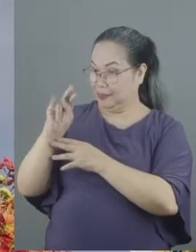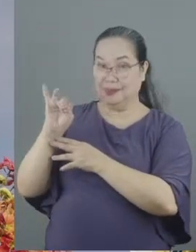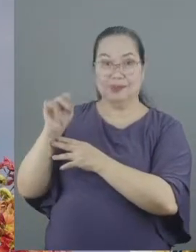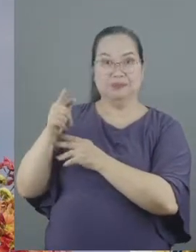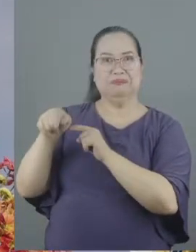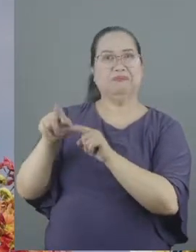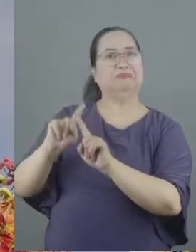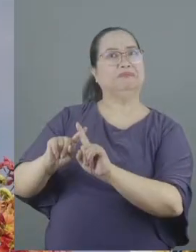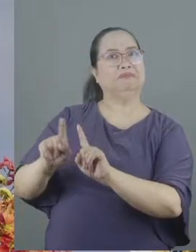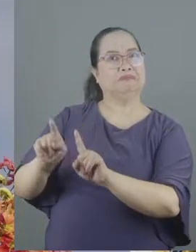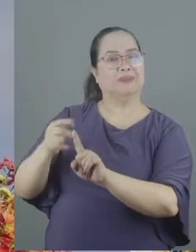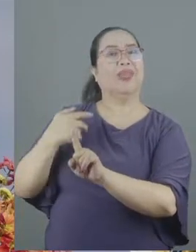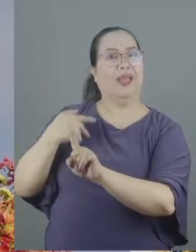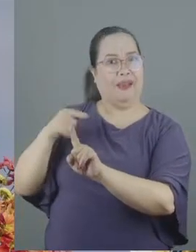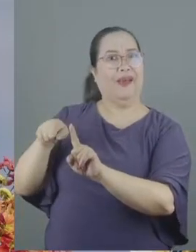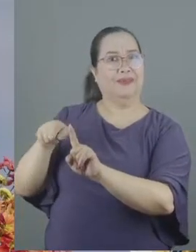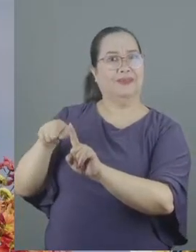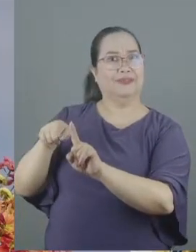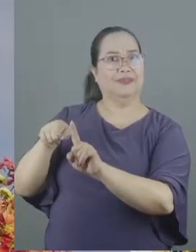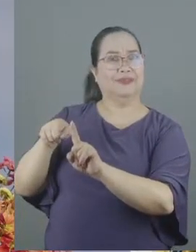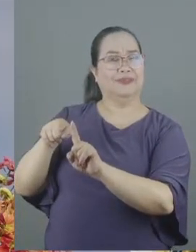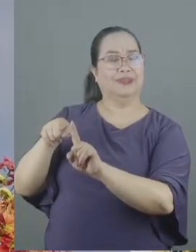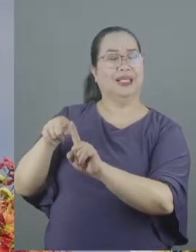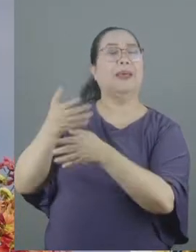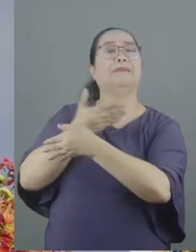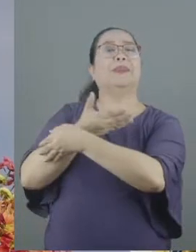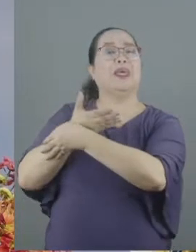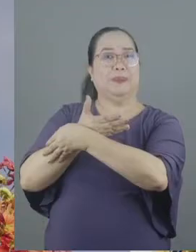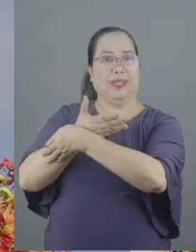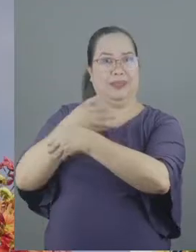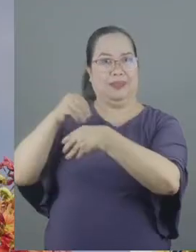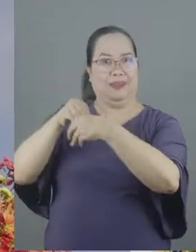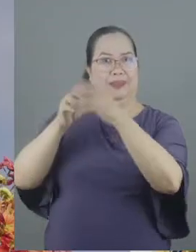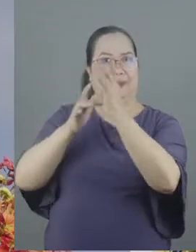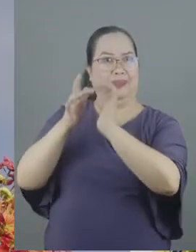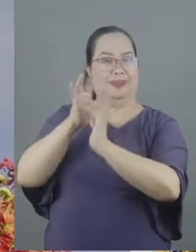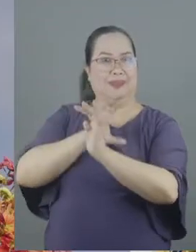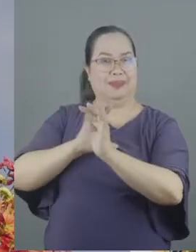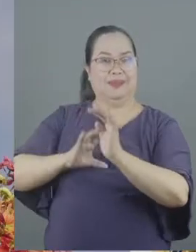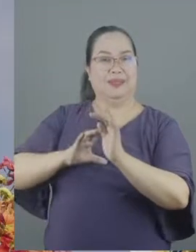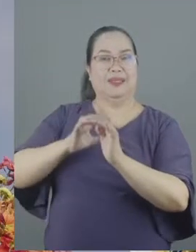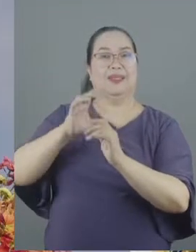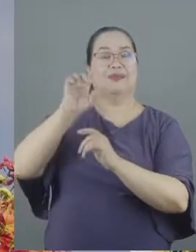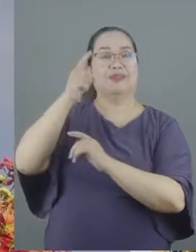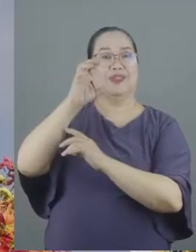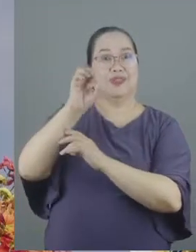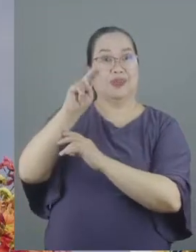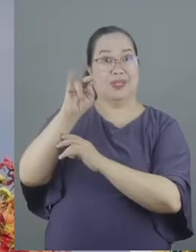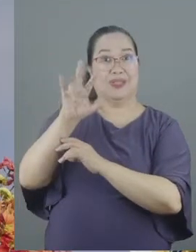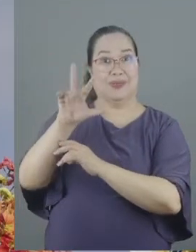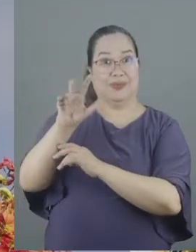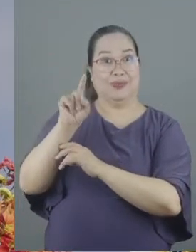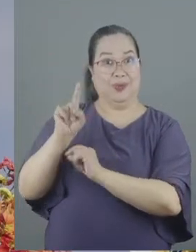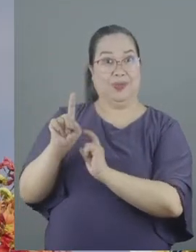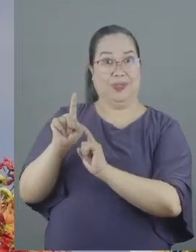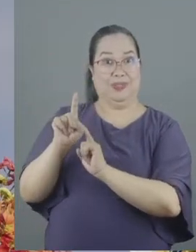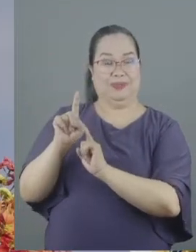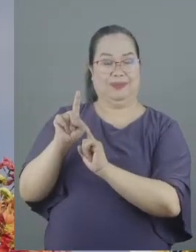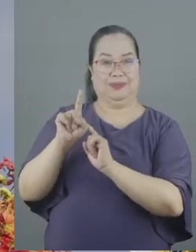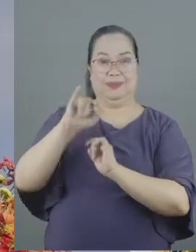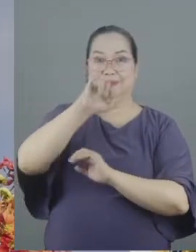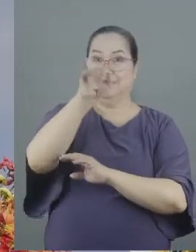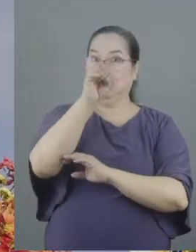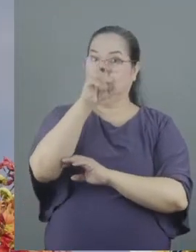There are those that are still infants in Christ, says 1 Corinthians 3.1. John as well talked about three